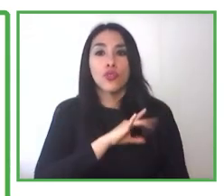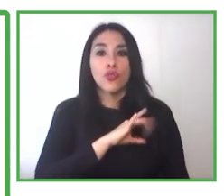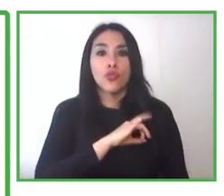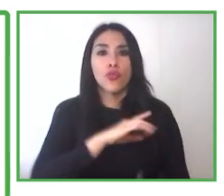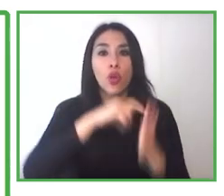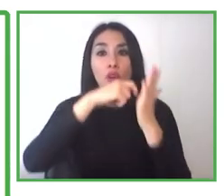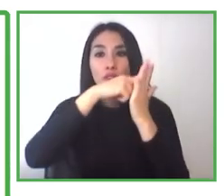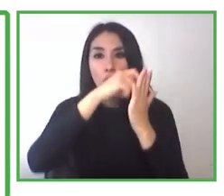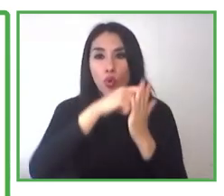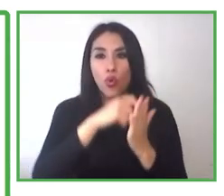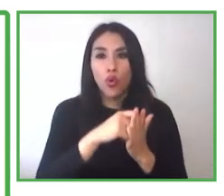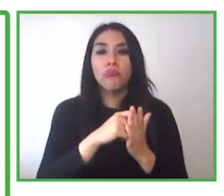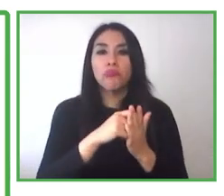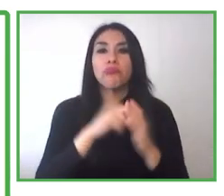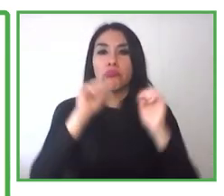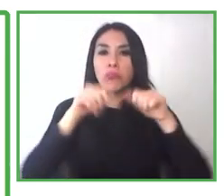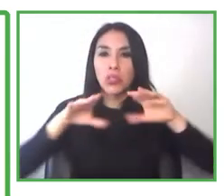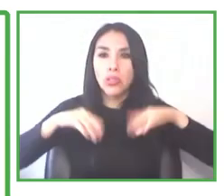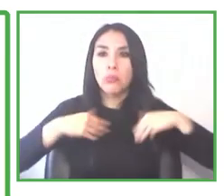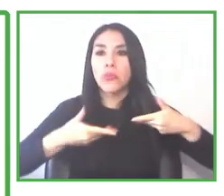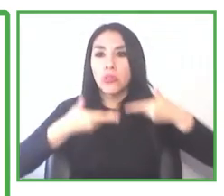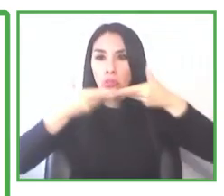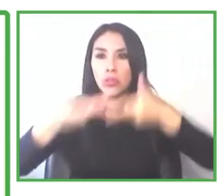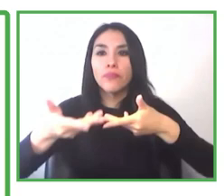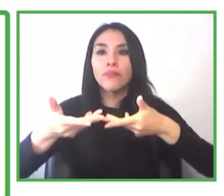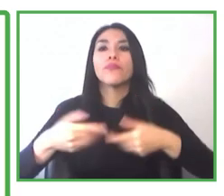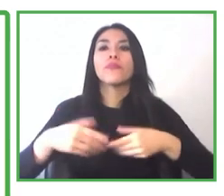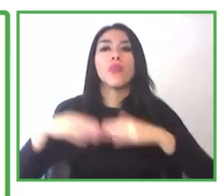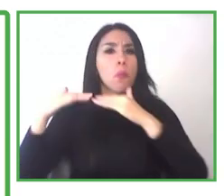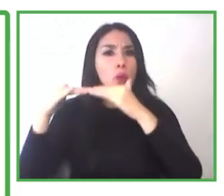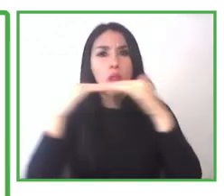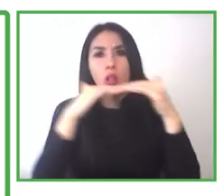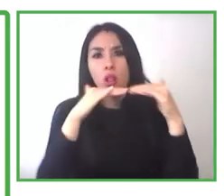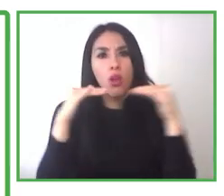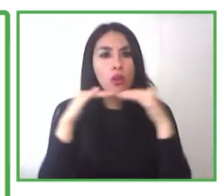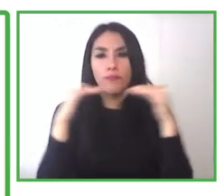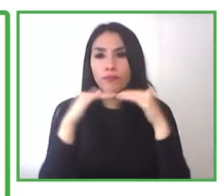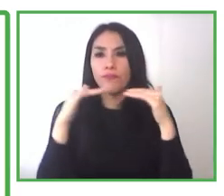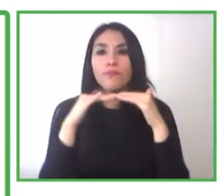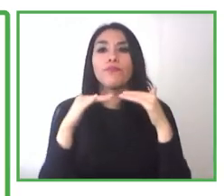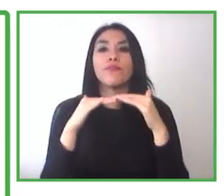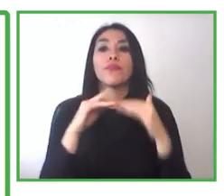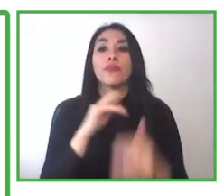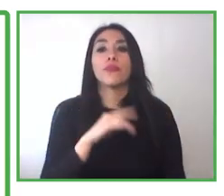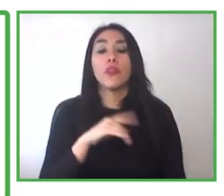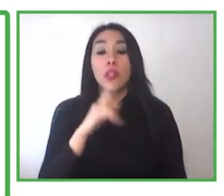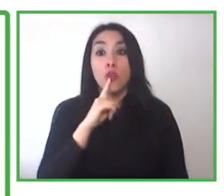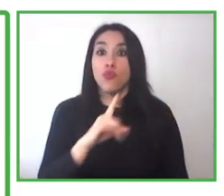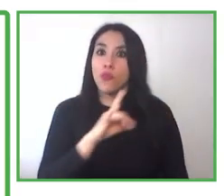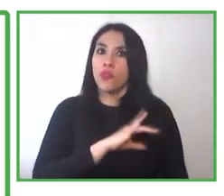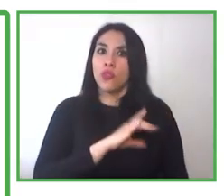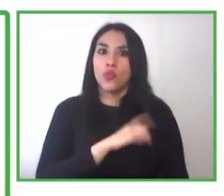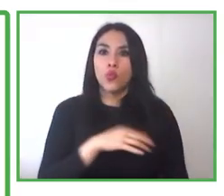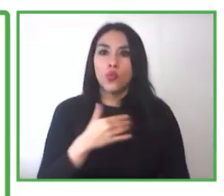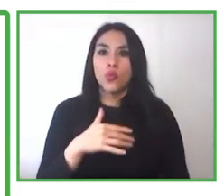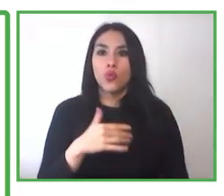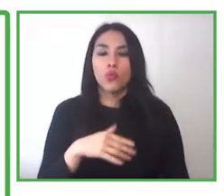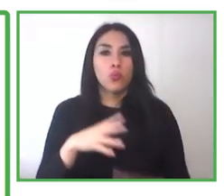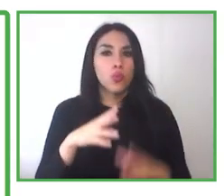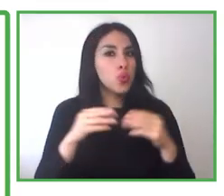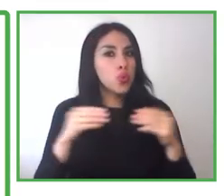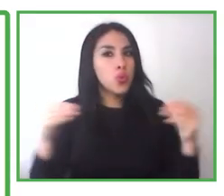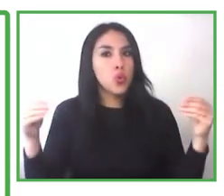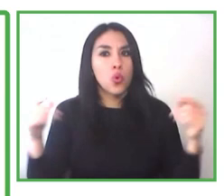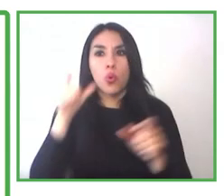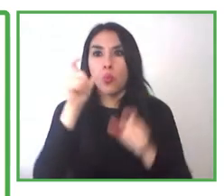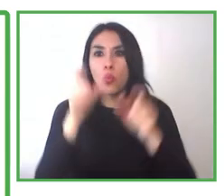with social equality, but one third of employees here in Chile do not have a certification or professional certification either. Nevertheless, they